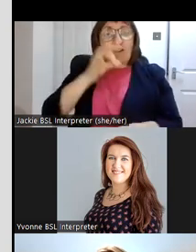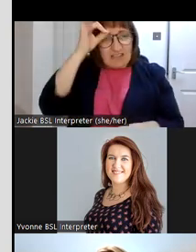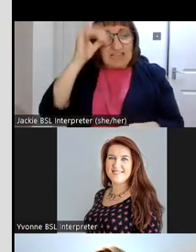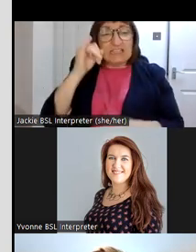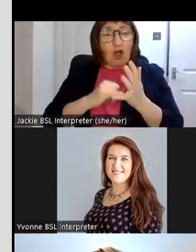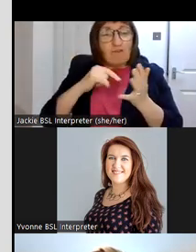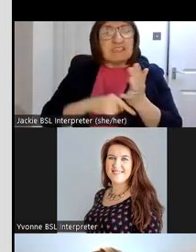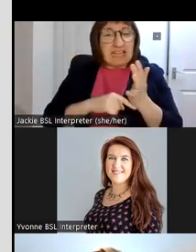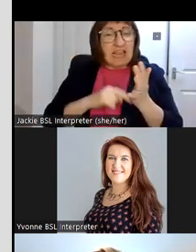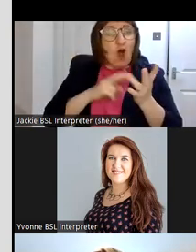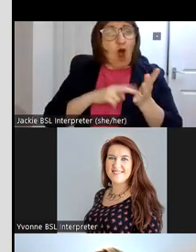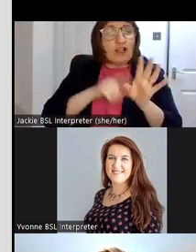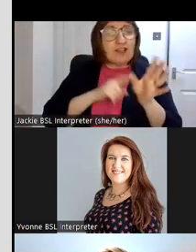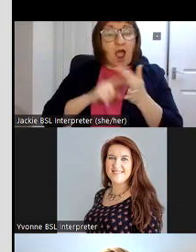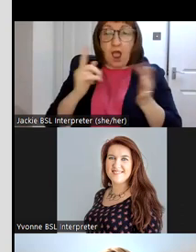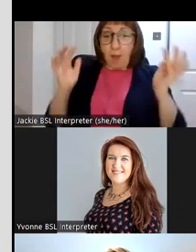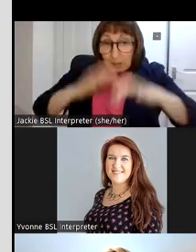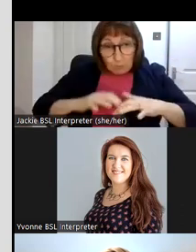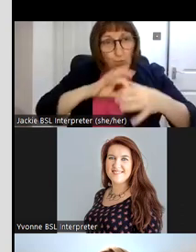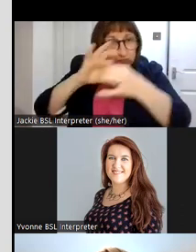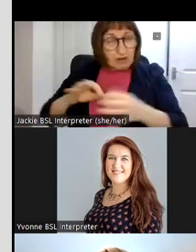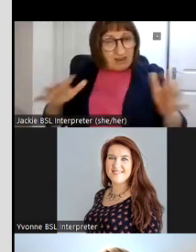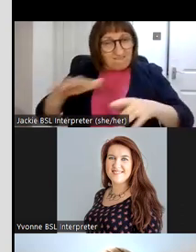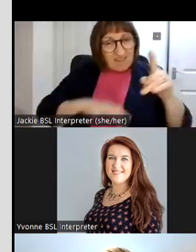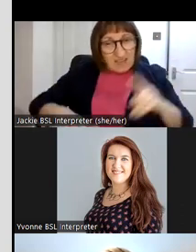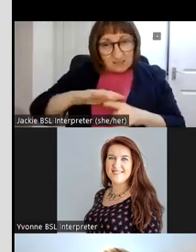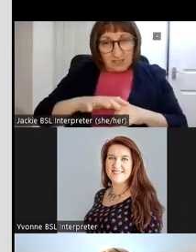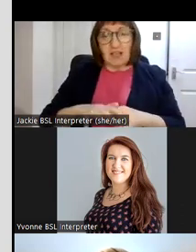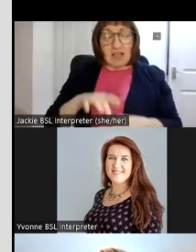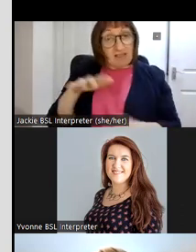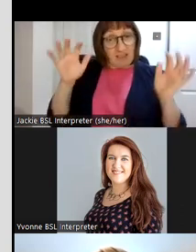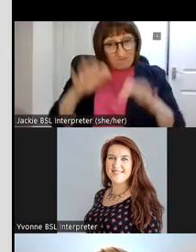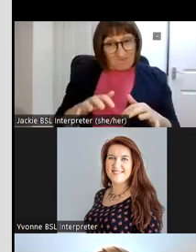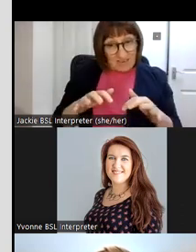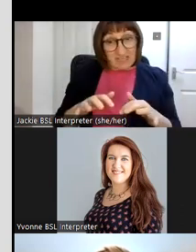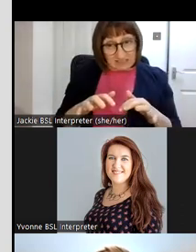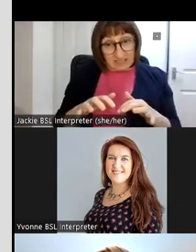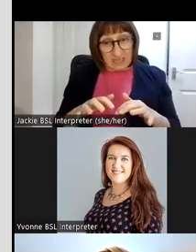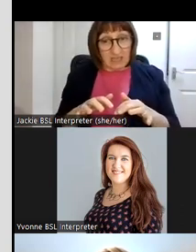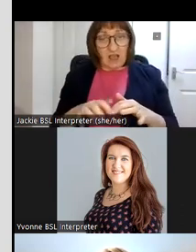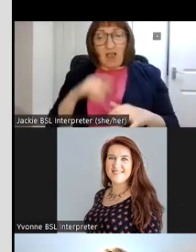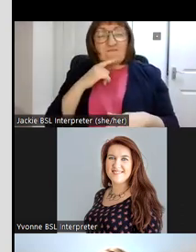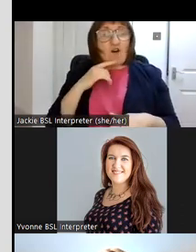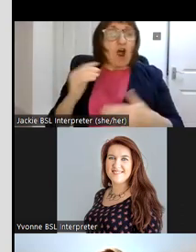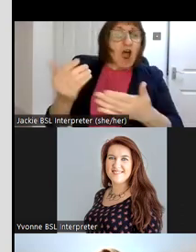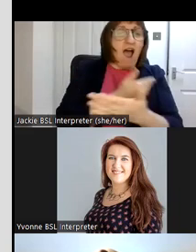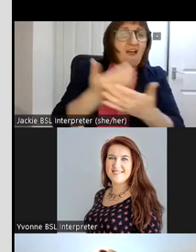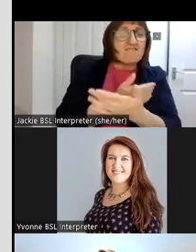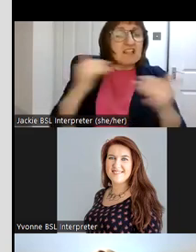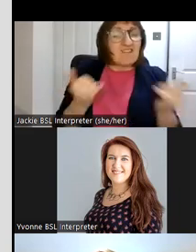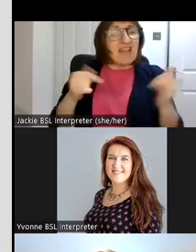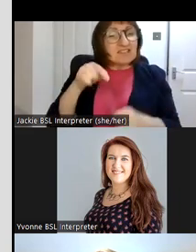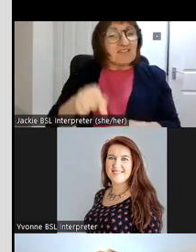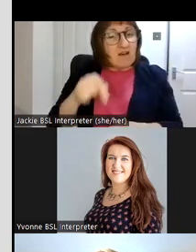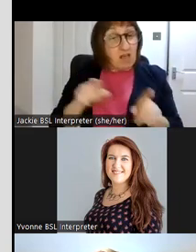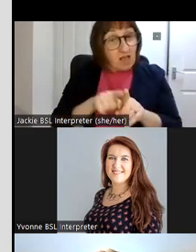uh hordes would gather in a field uh called luganosa in clunif for a harvest festival and this was